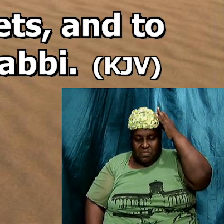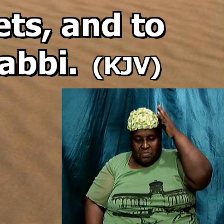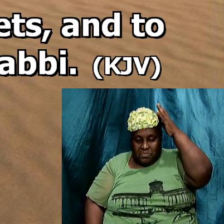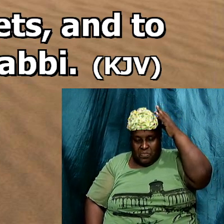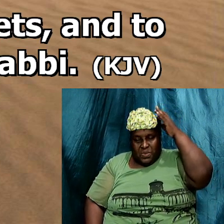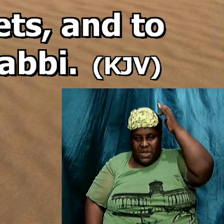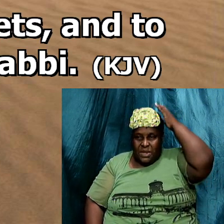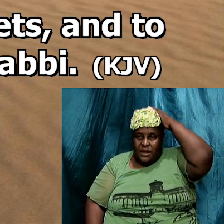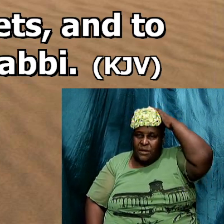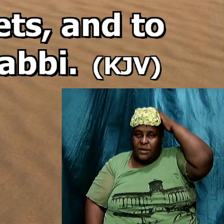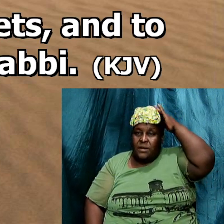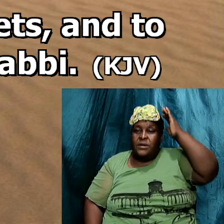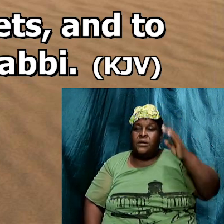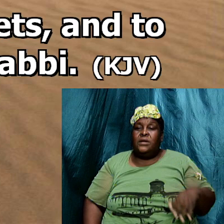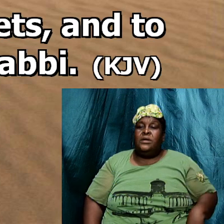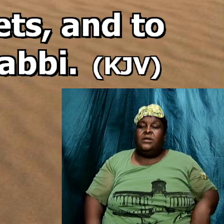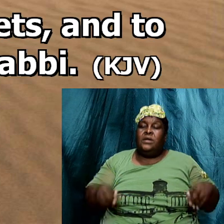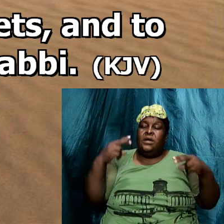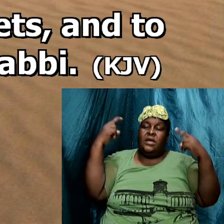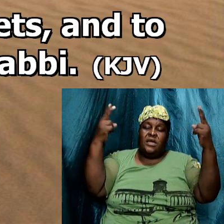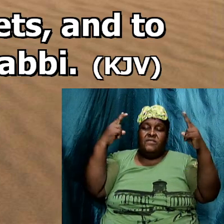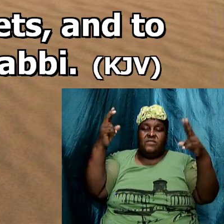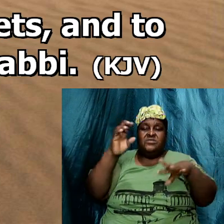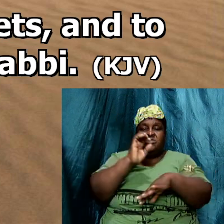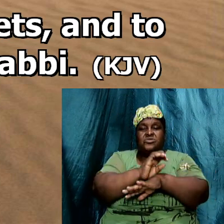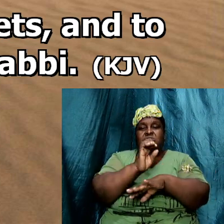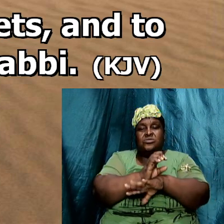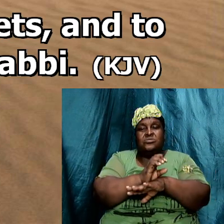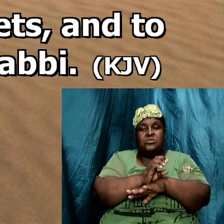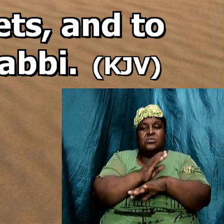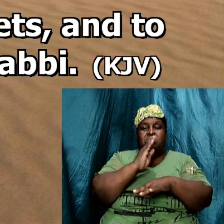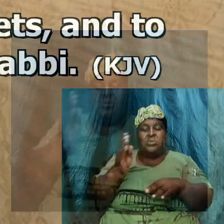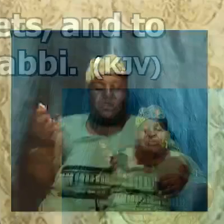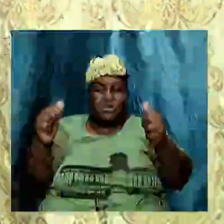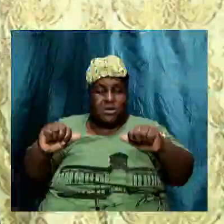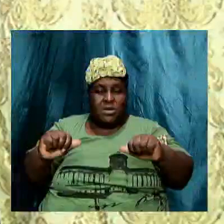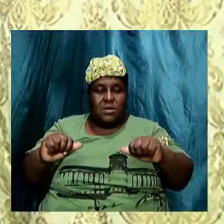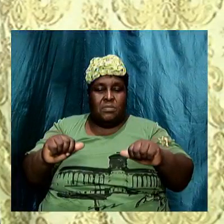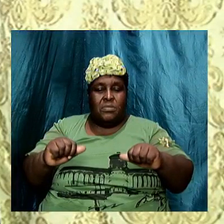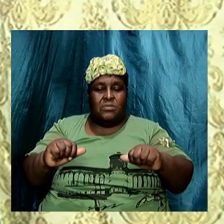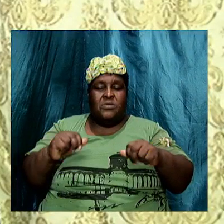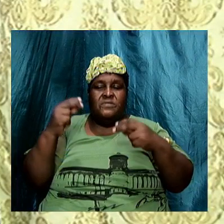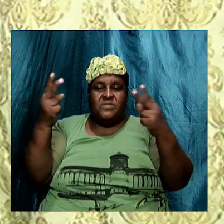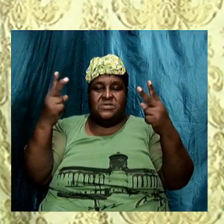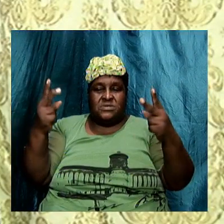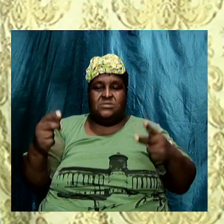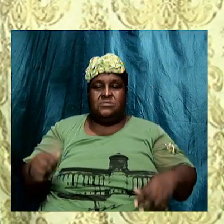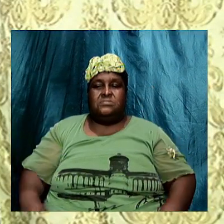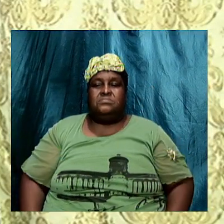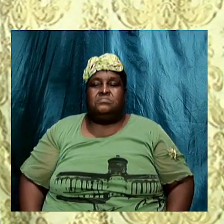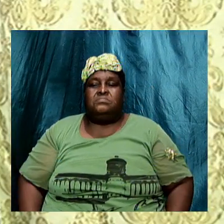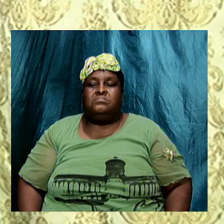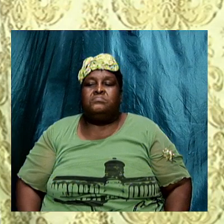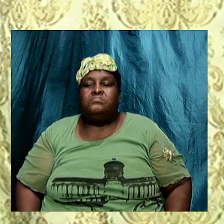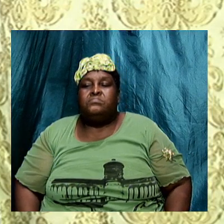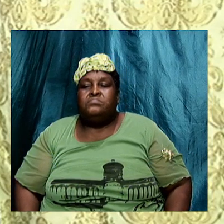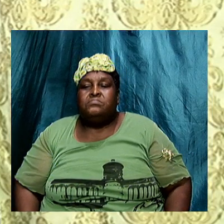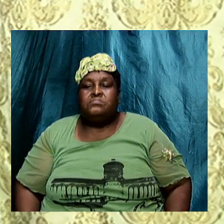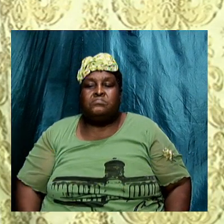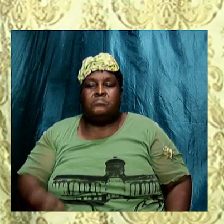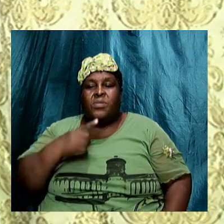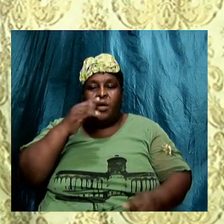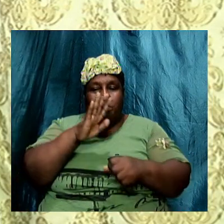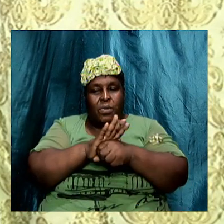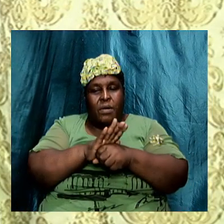I visit Churches When we were able To visit churches And Promised